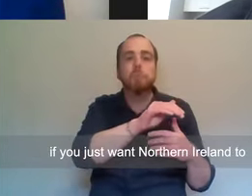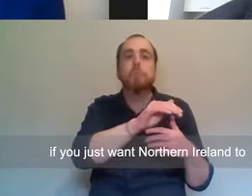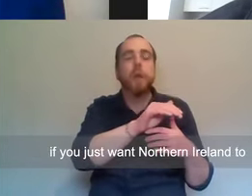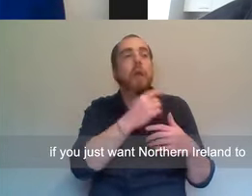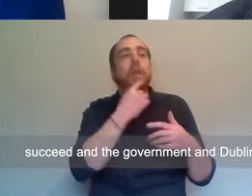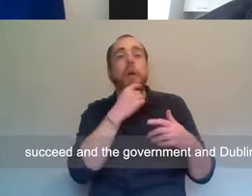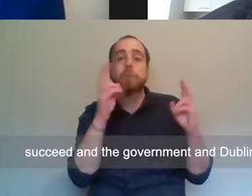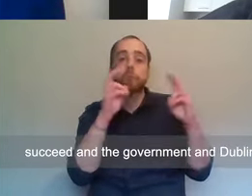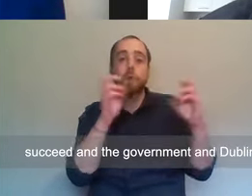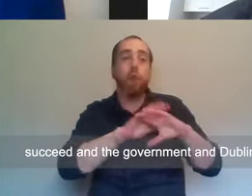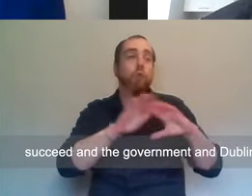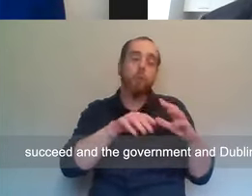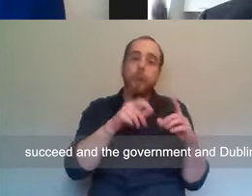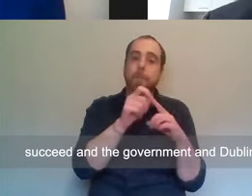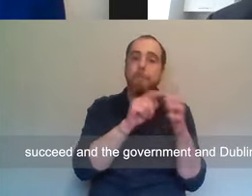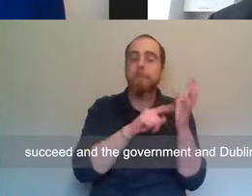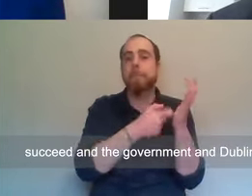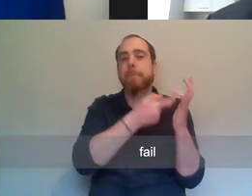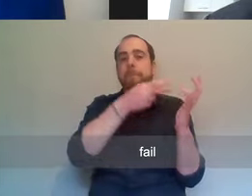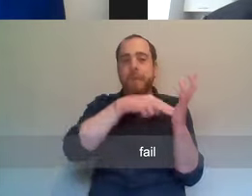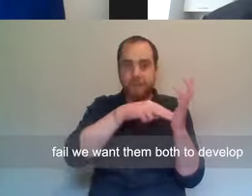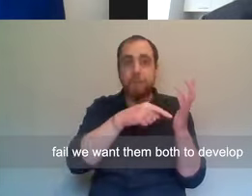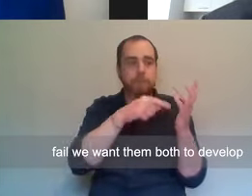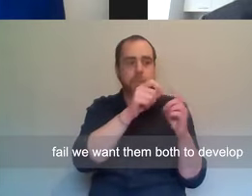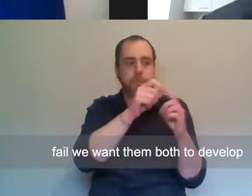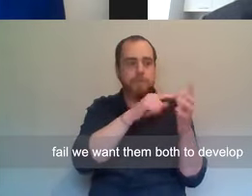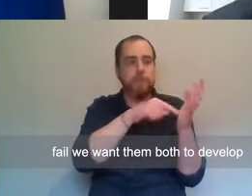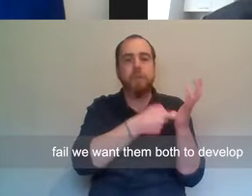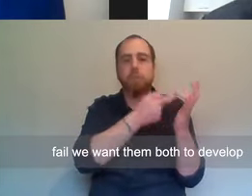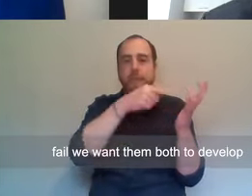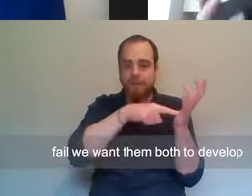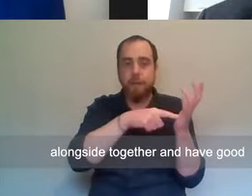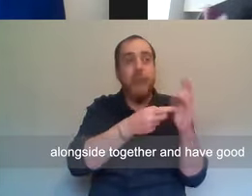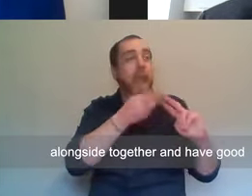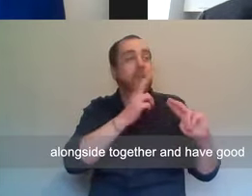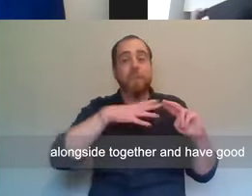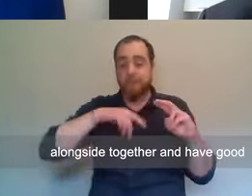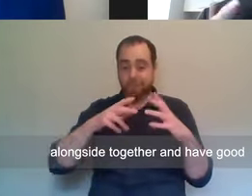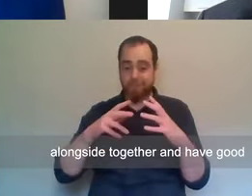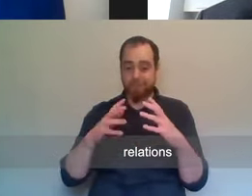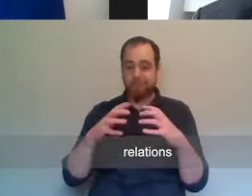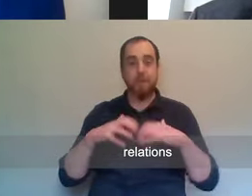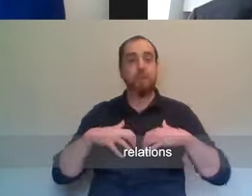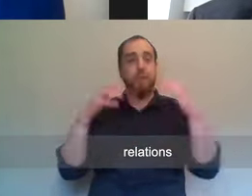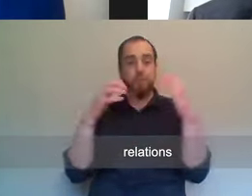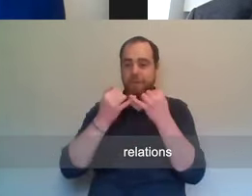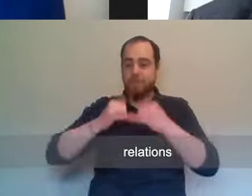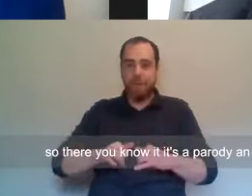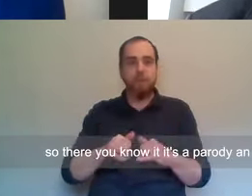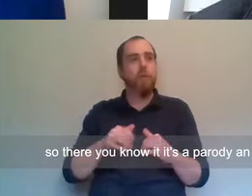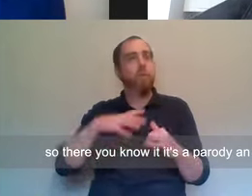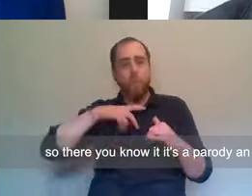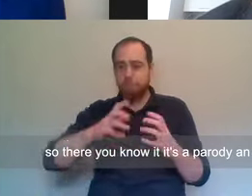if you just want Northern Ireland to succeed and the government in Dublin to fail. We want them both to develop alongside together and have good relations.